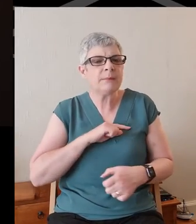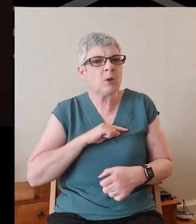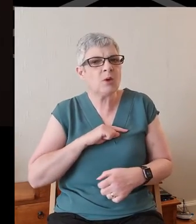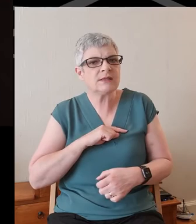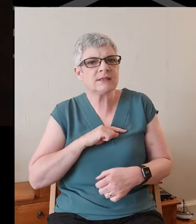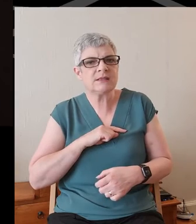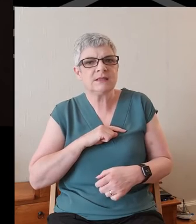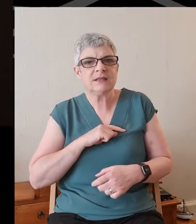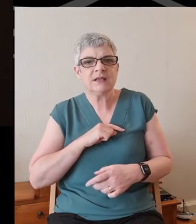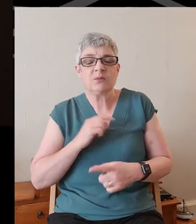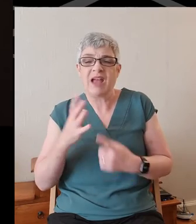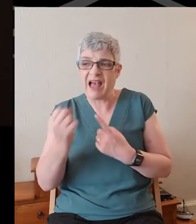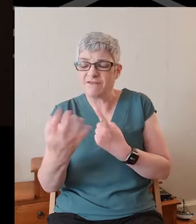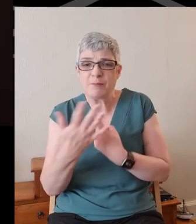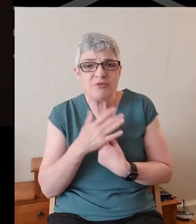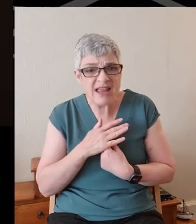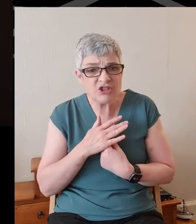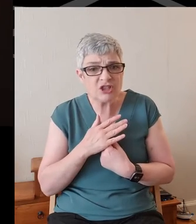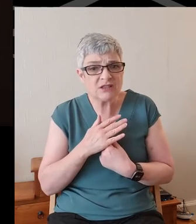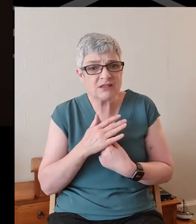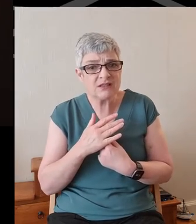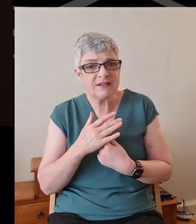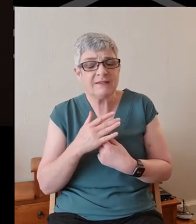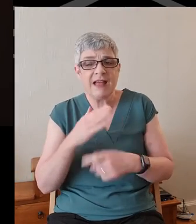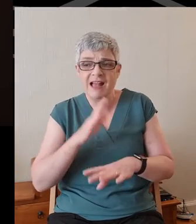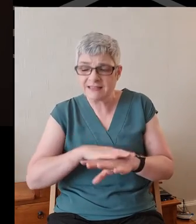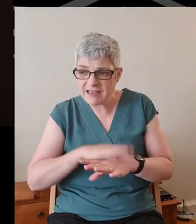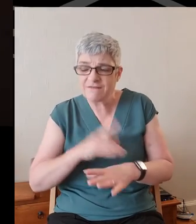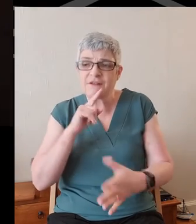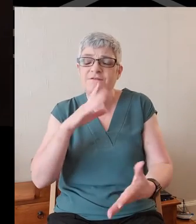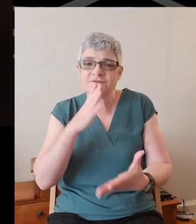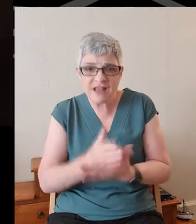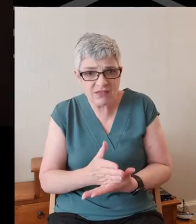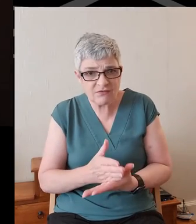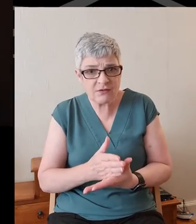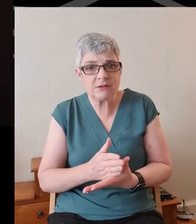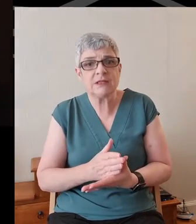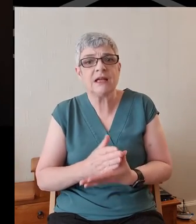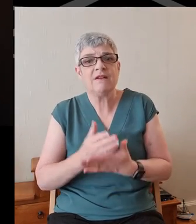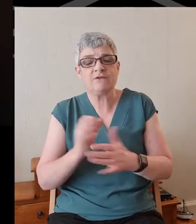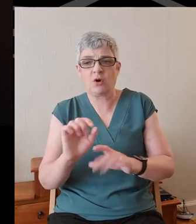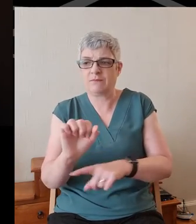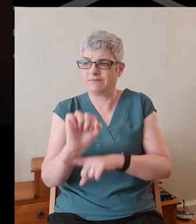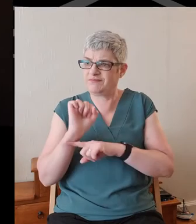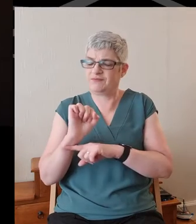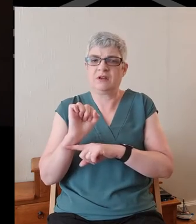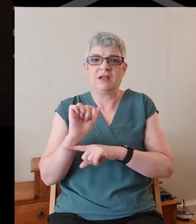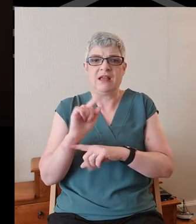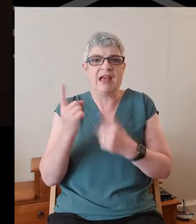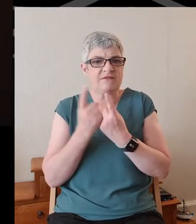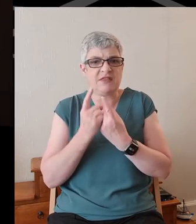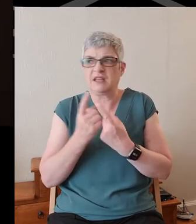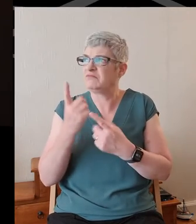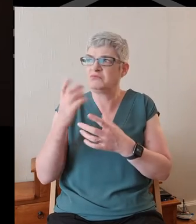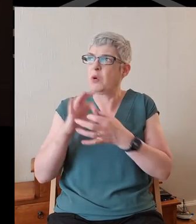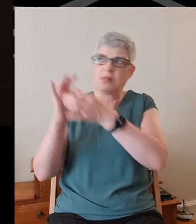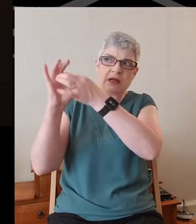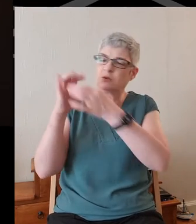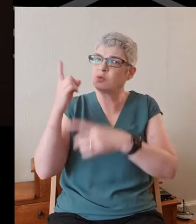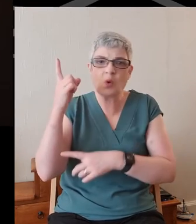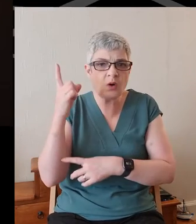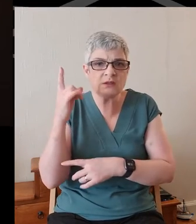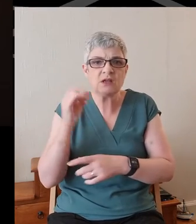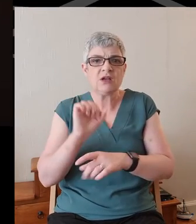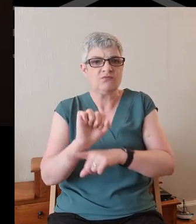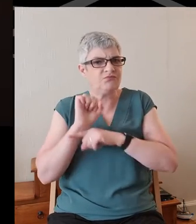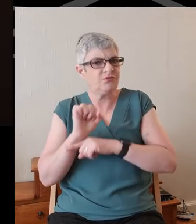there's pressures against us. It's a time for being faithful. It's a time for resisting all that is ungodly, resisting the devil,